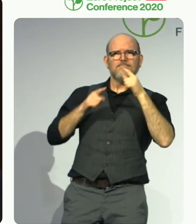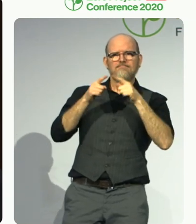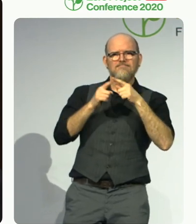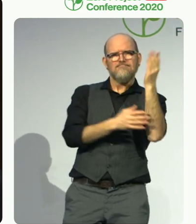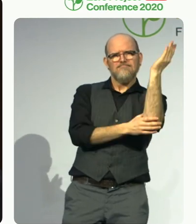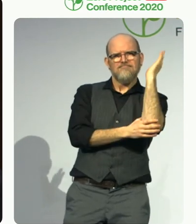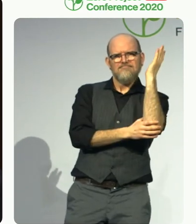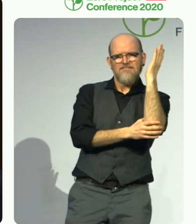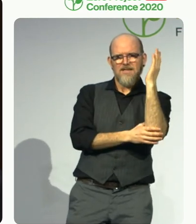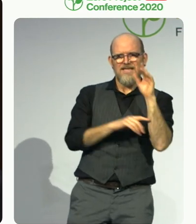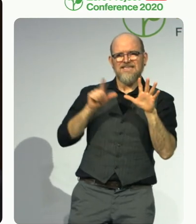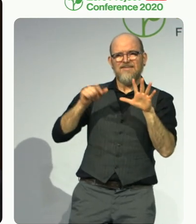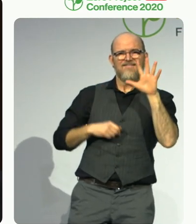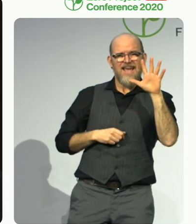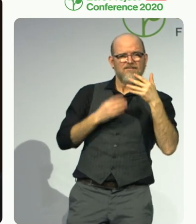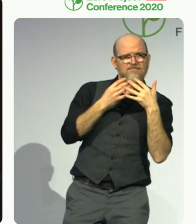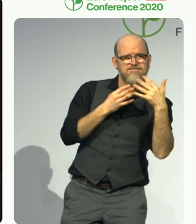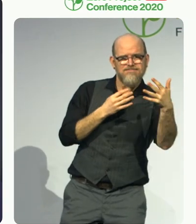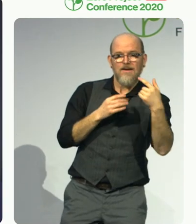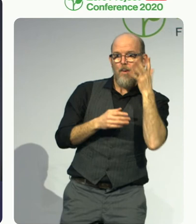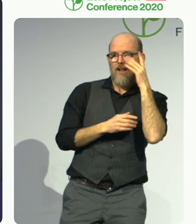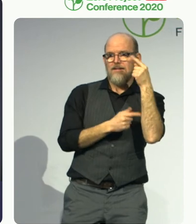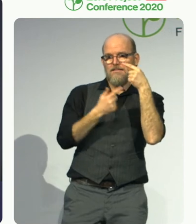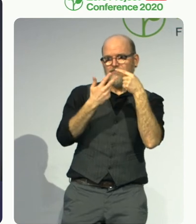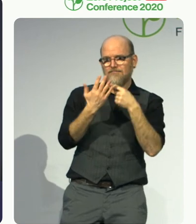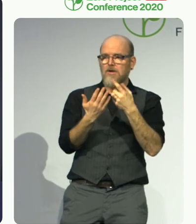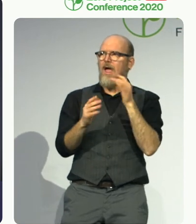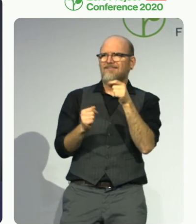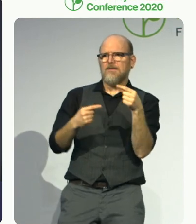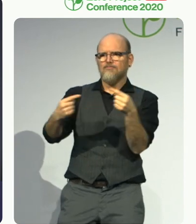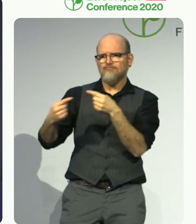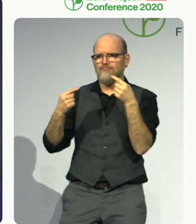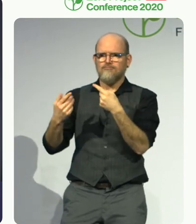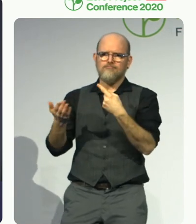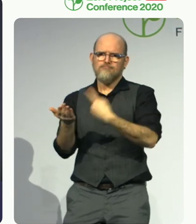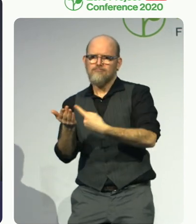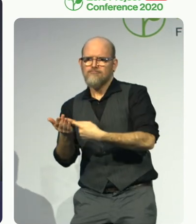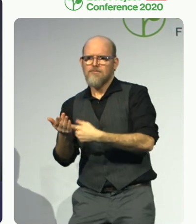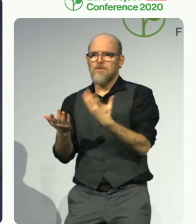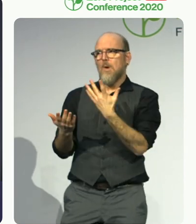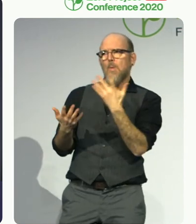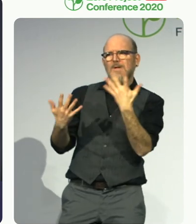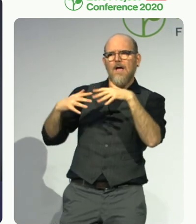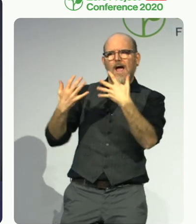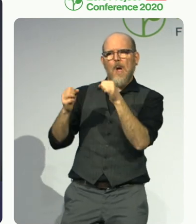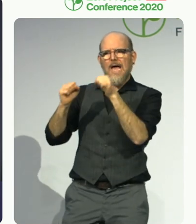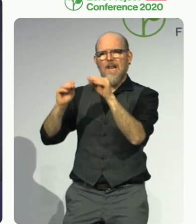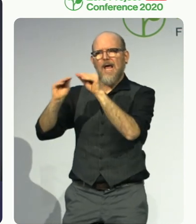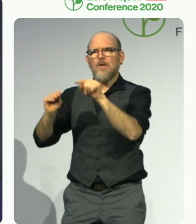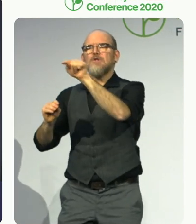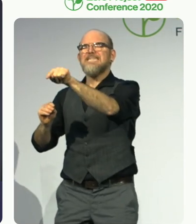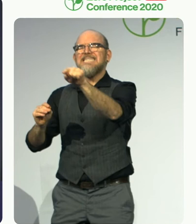change the world of inclusive education throughout the world if we all are able